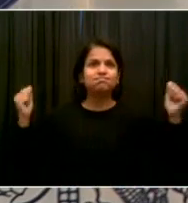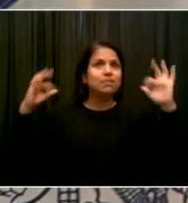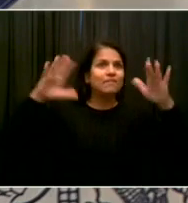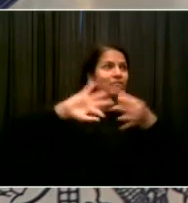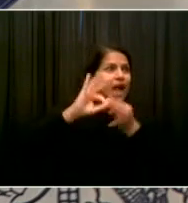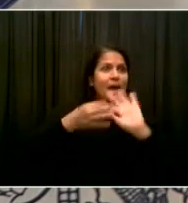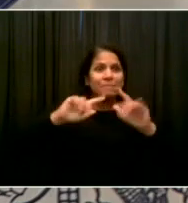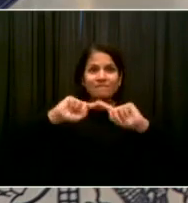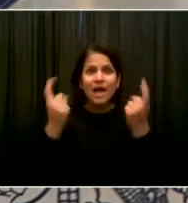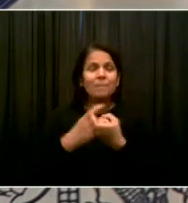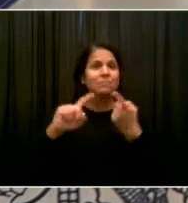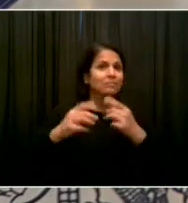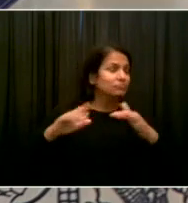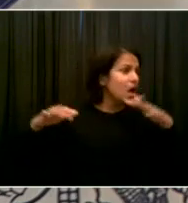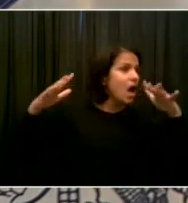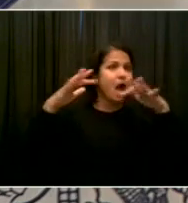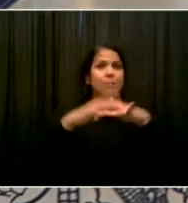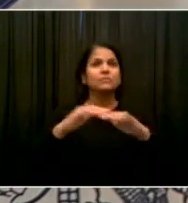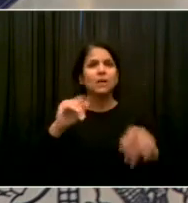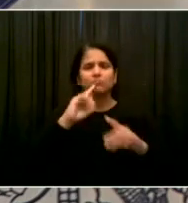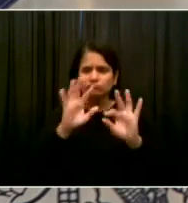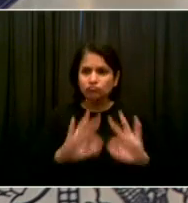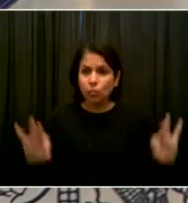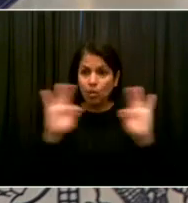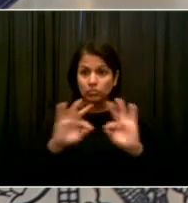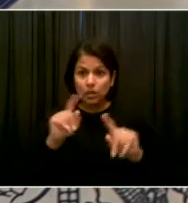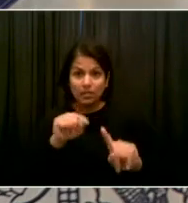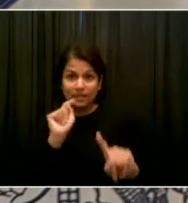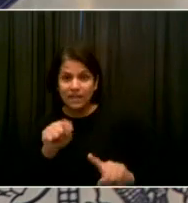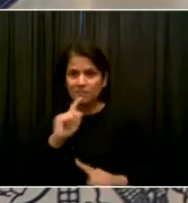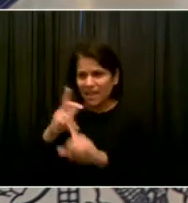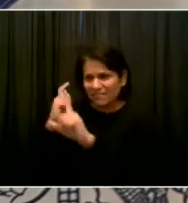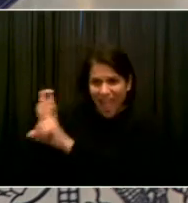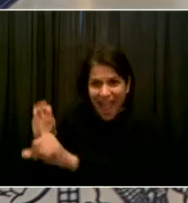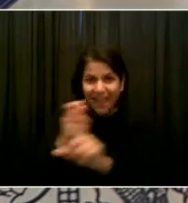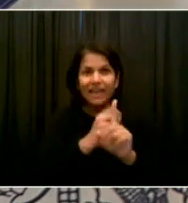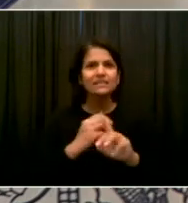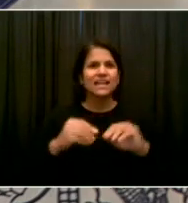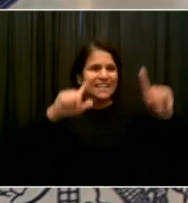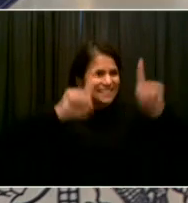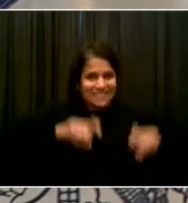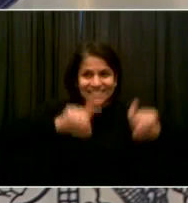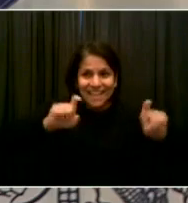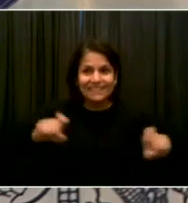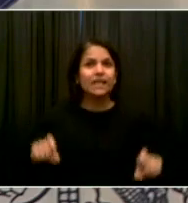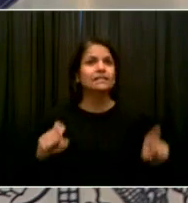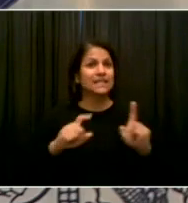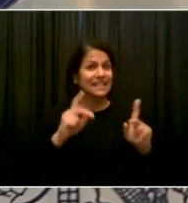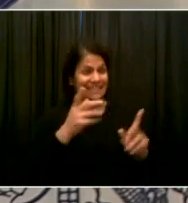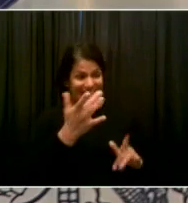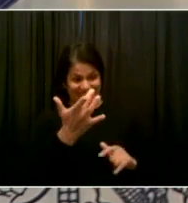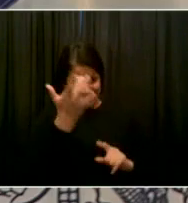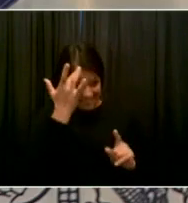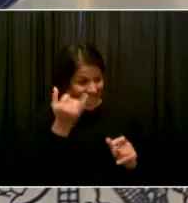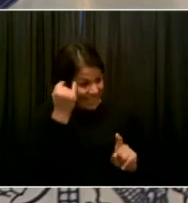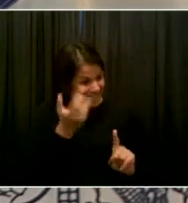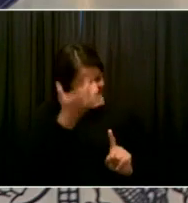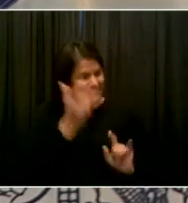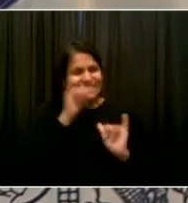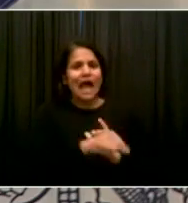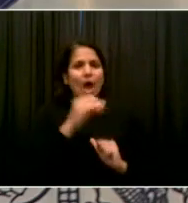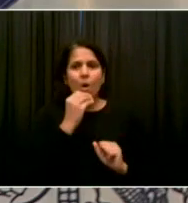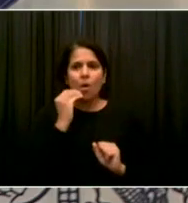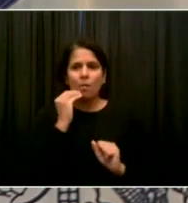stay home and to be really careful around folks who are particularly vulnerable. But for the New Year's Eve celebration in Times Square, the outdoor